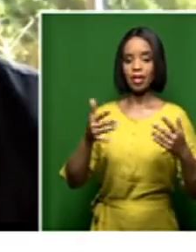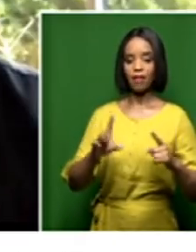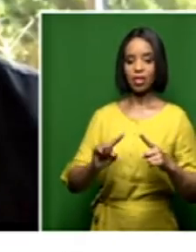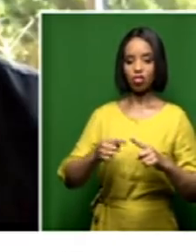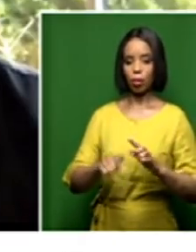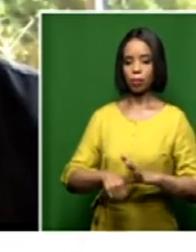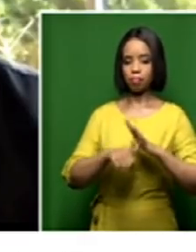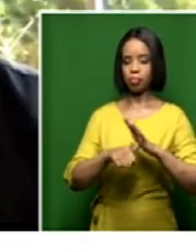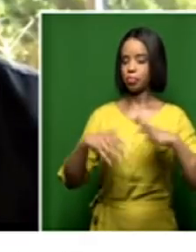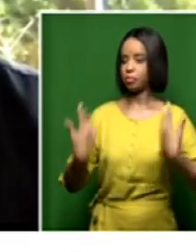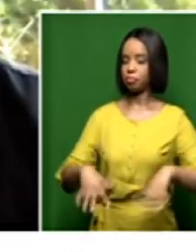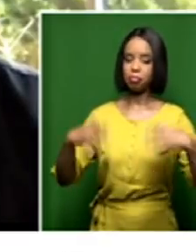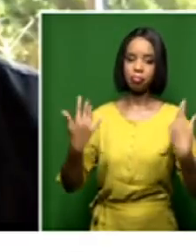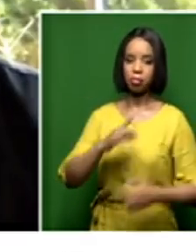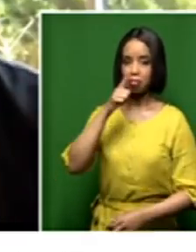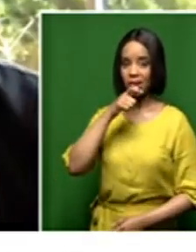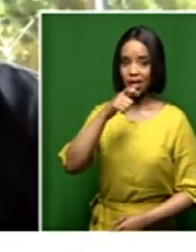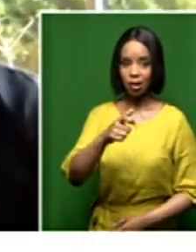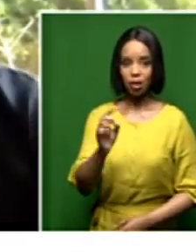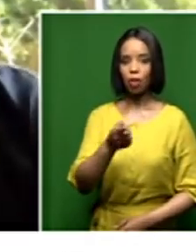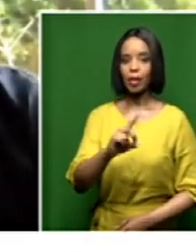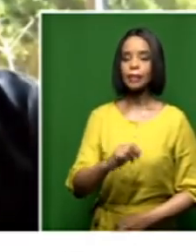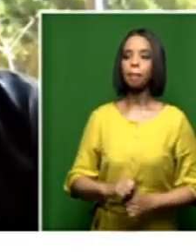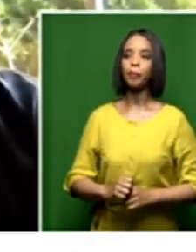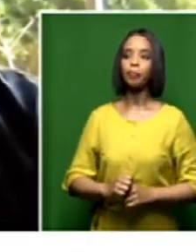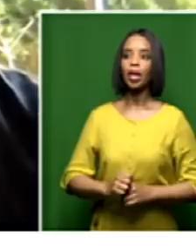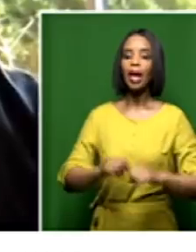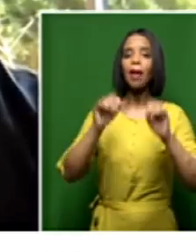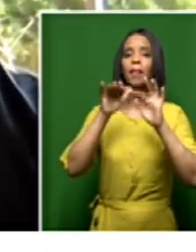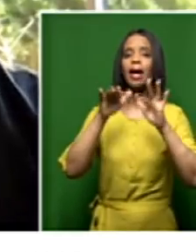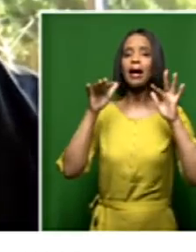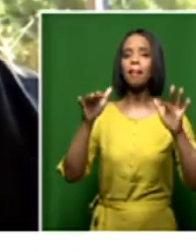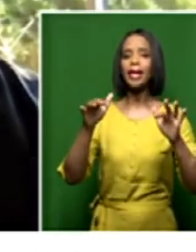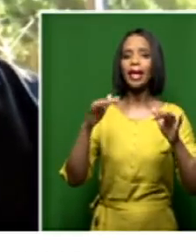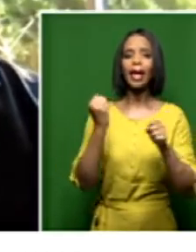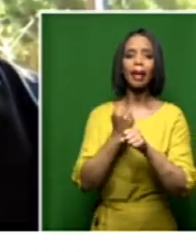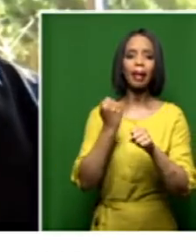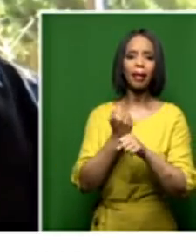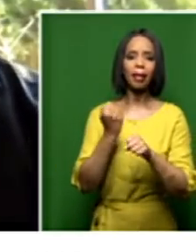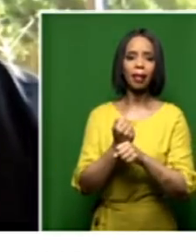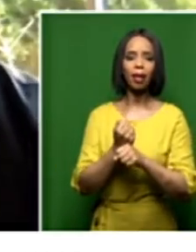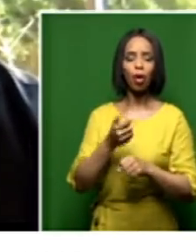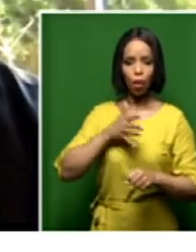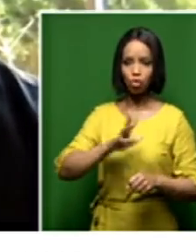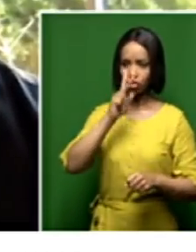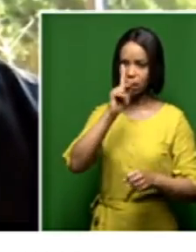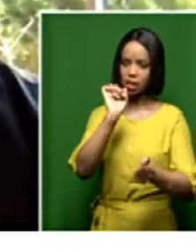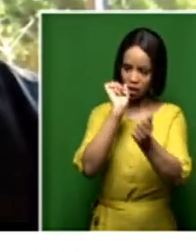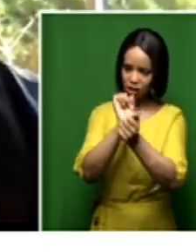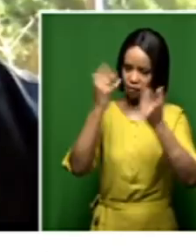the public wants to see corrupt public officials in orange overalls, they also want to see perpetrators of apartheid